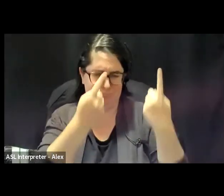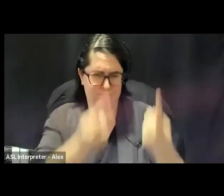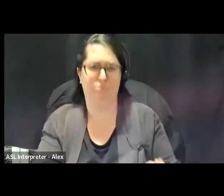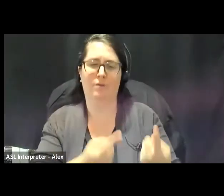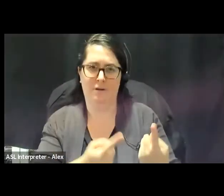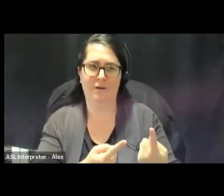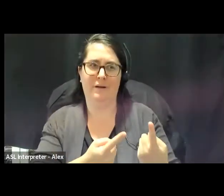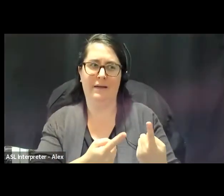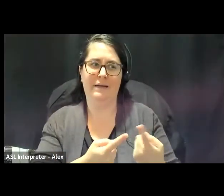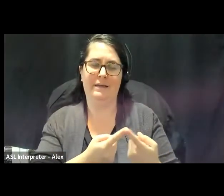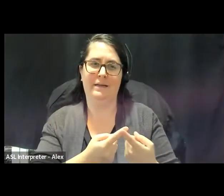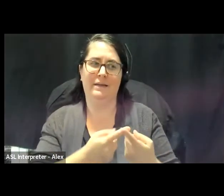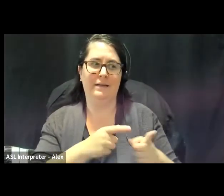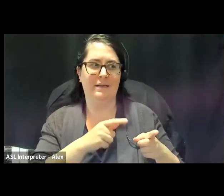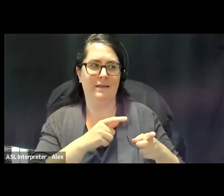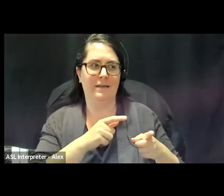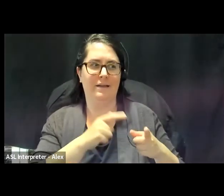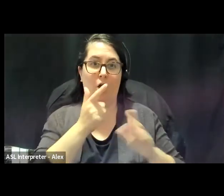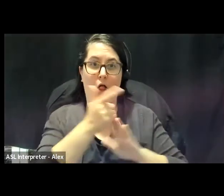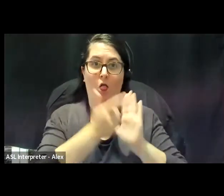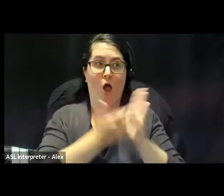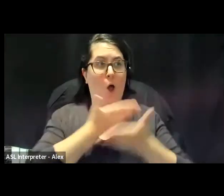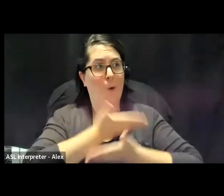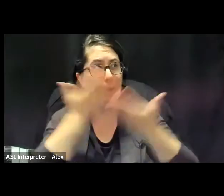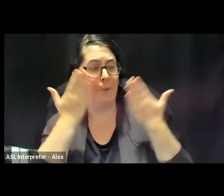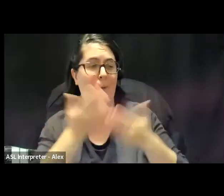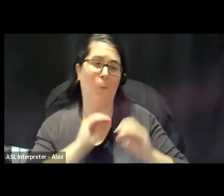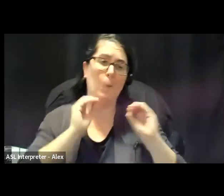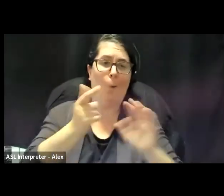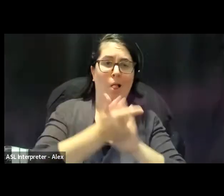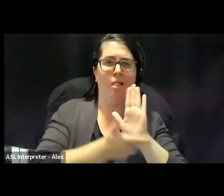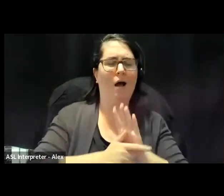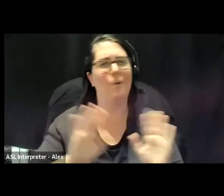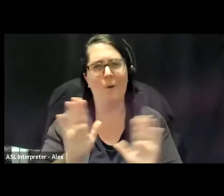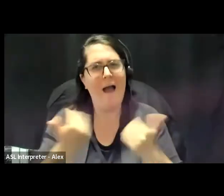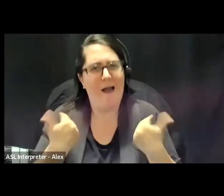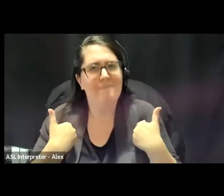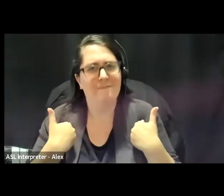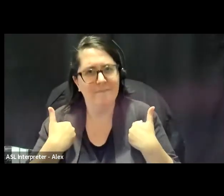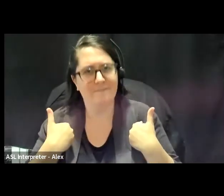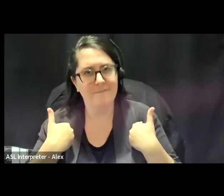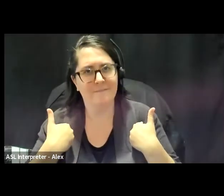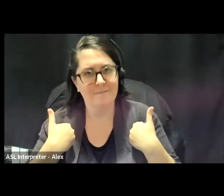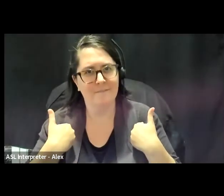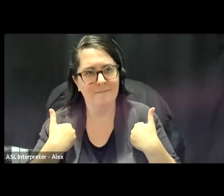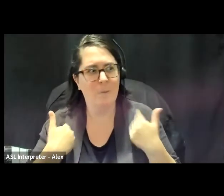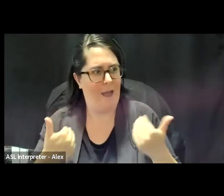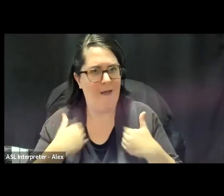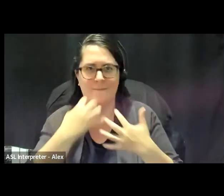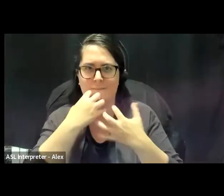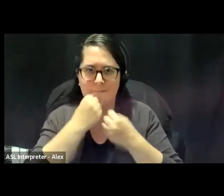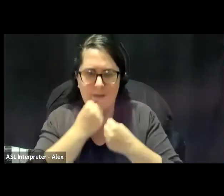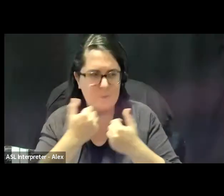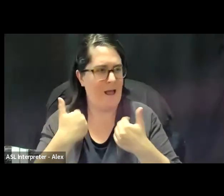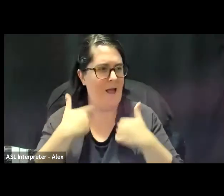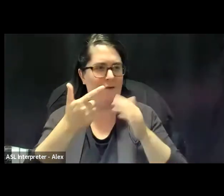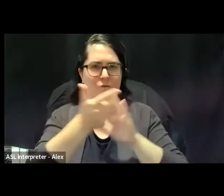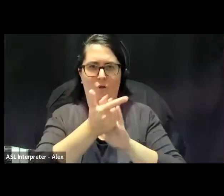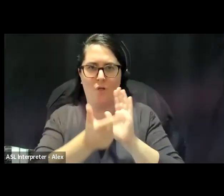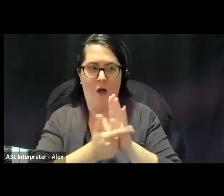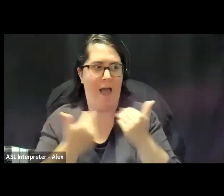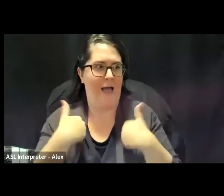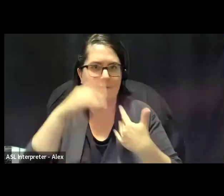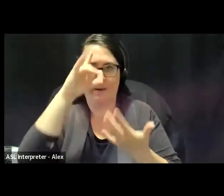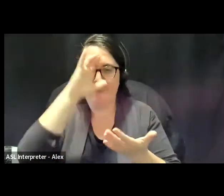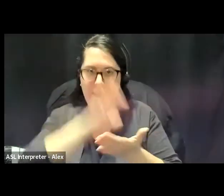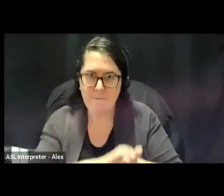This is not a lawless land. This is not a place without, you know, values and beliefs.